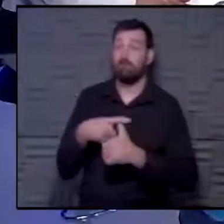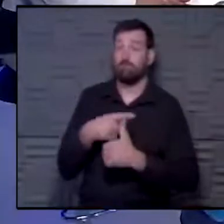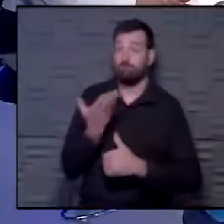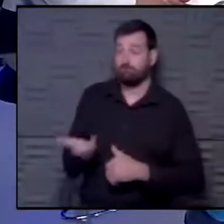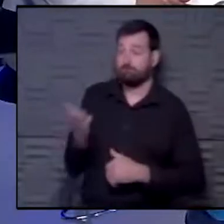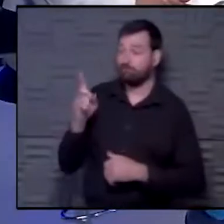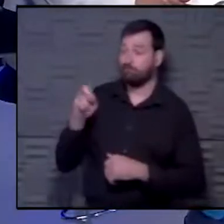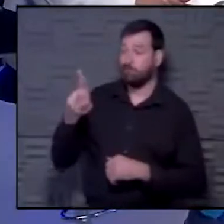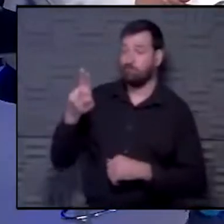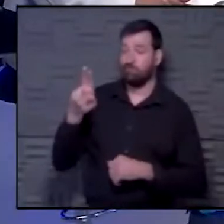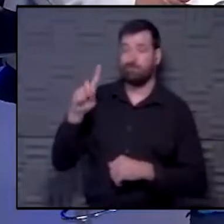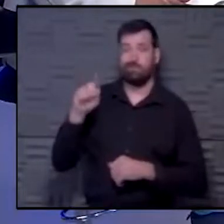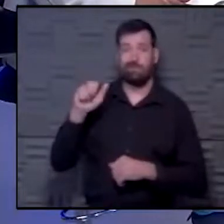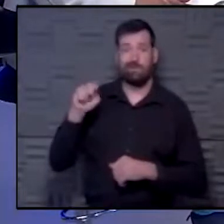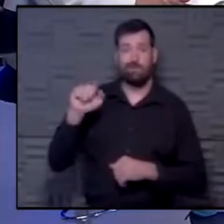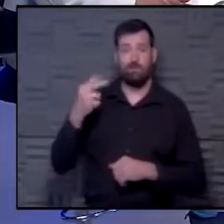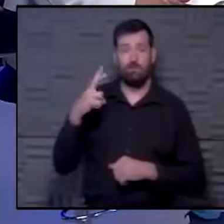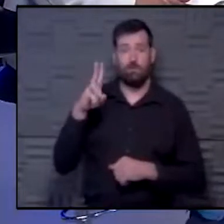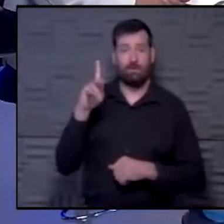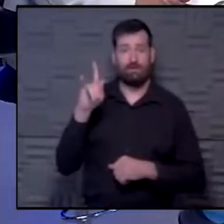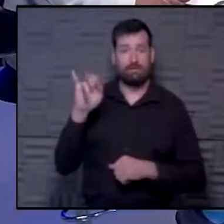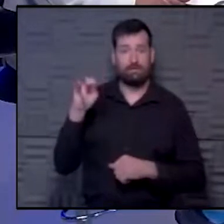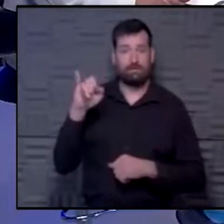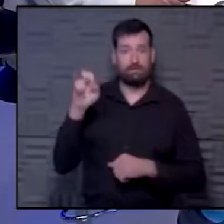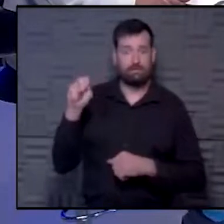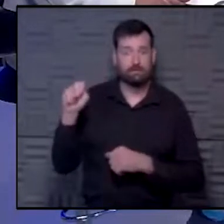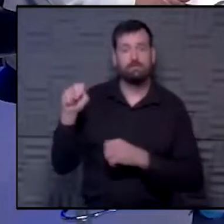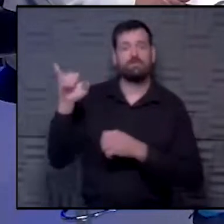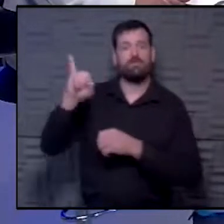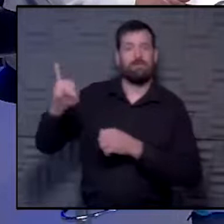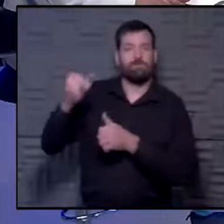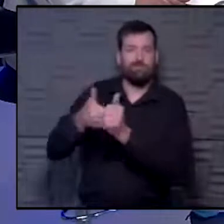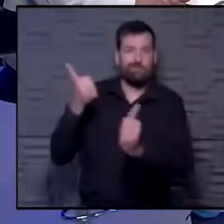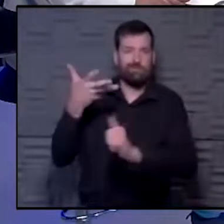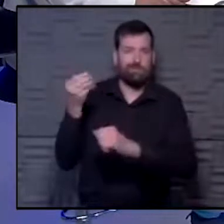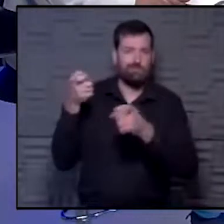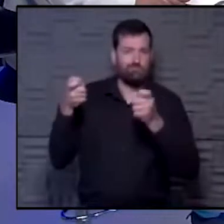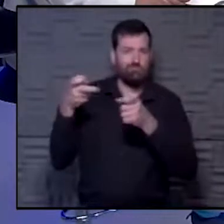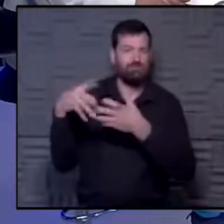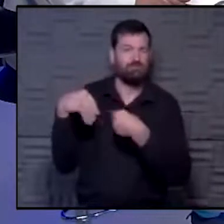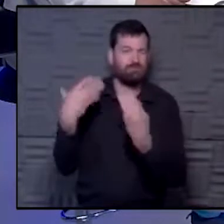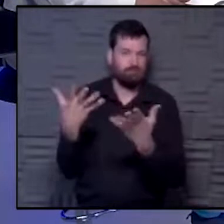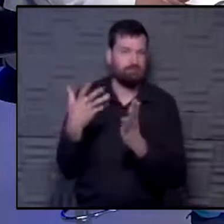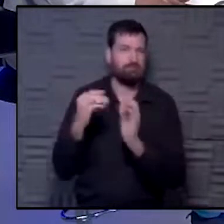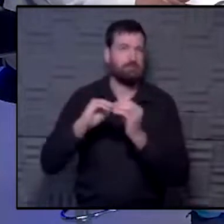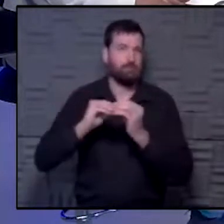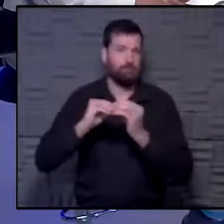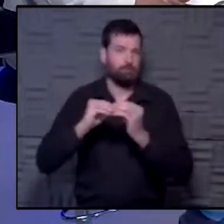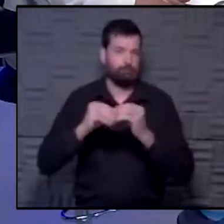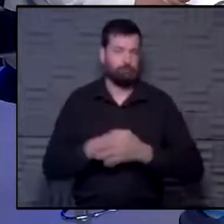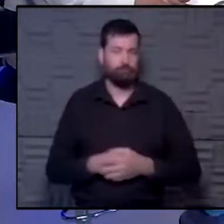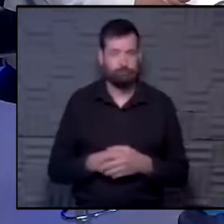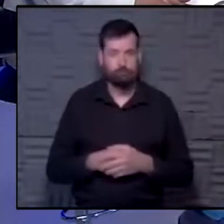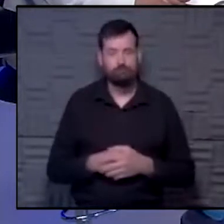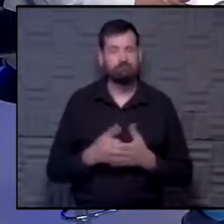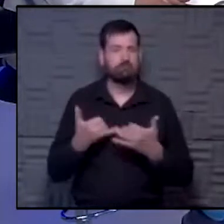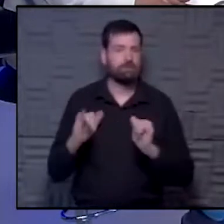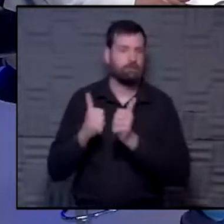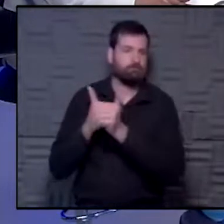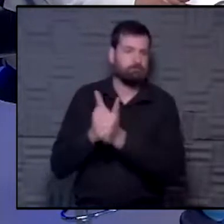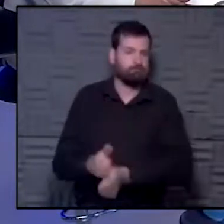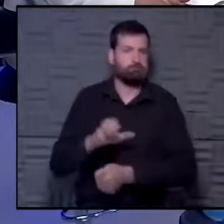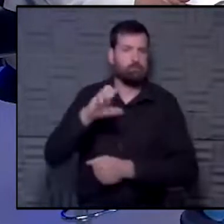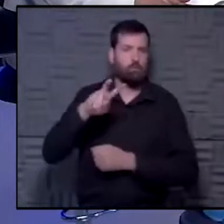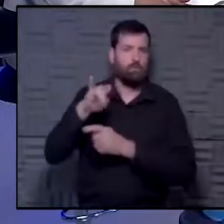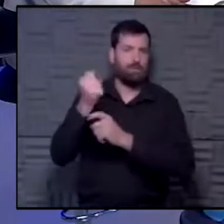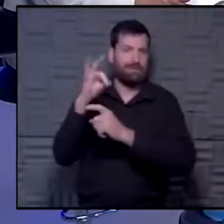Dr. Hawkinson, our Medical Director of Infection Prevention and Control, has some numbers to share this morning as we continue to track COVID